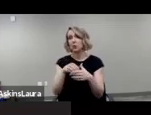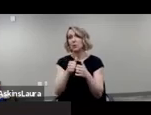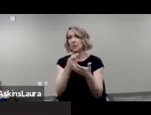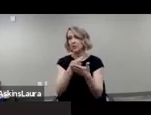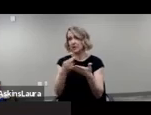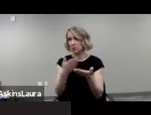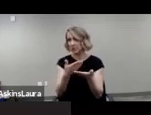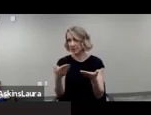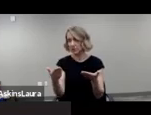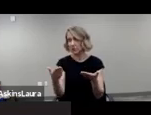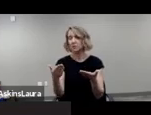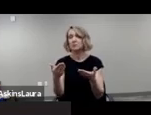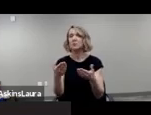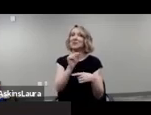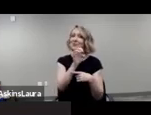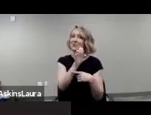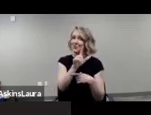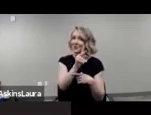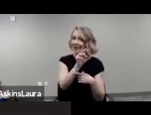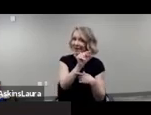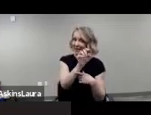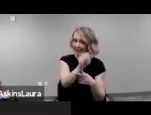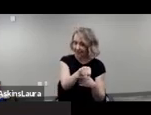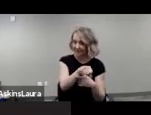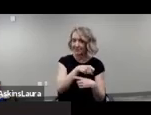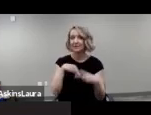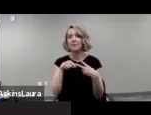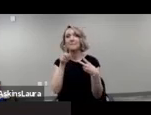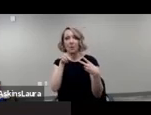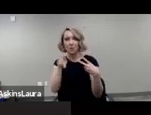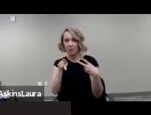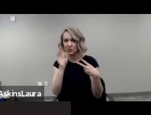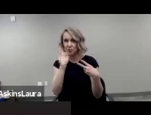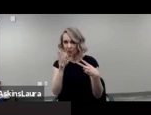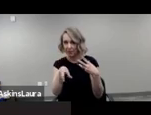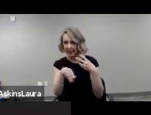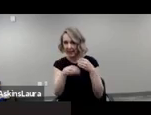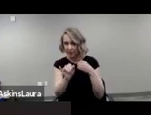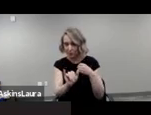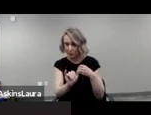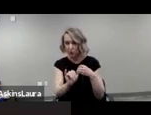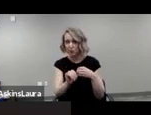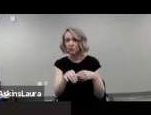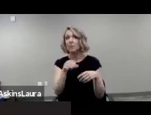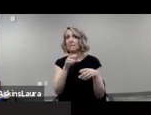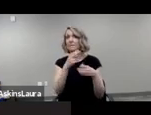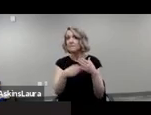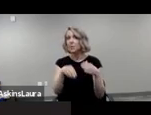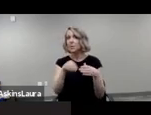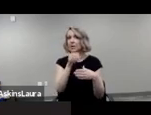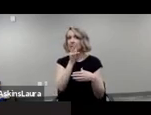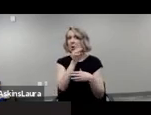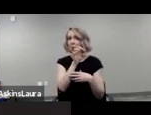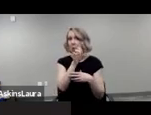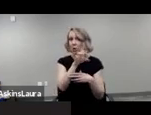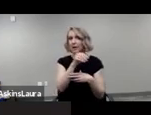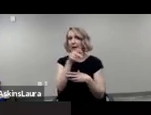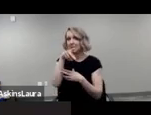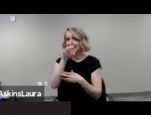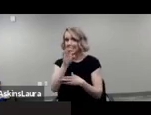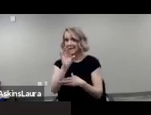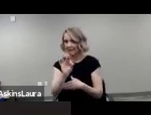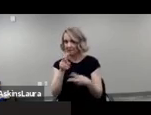along with the toolkit along with the powerpoints and it will be in word and pdf along with the resource list